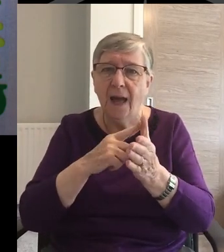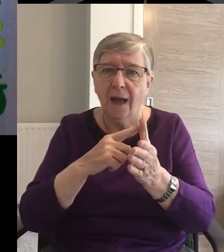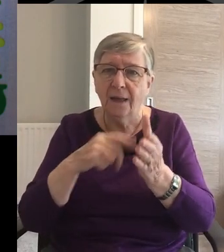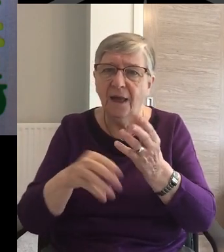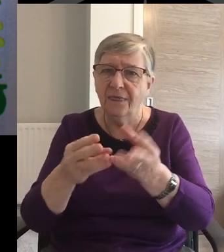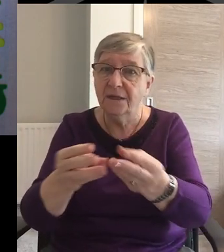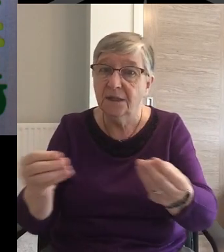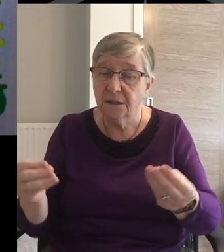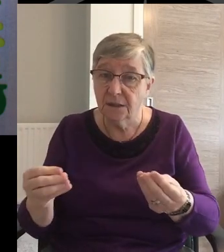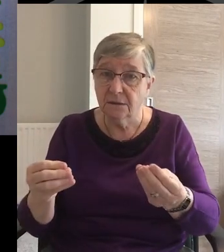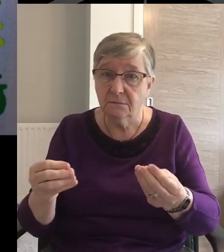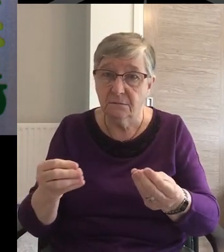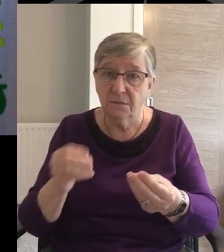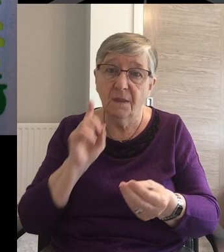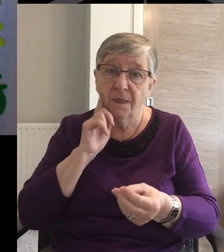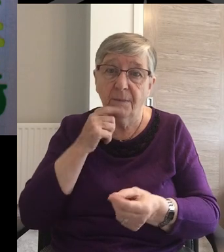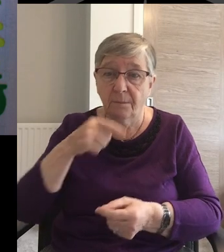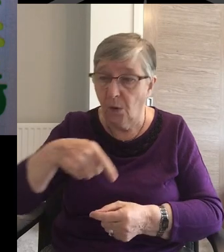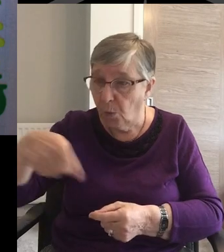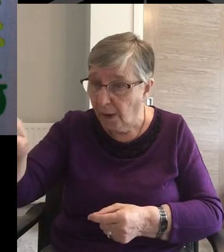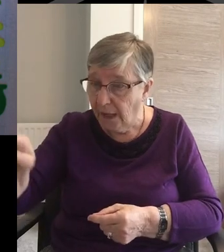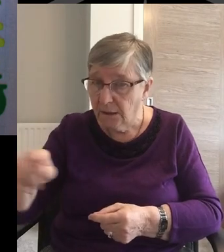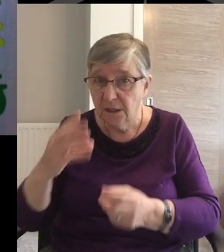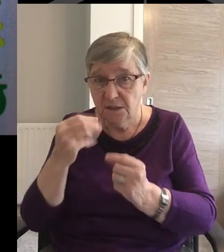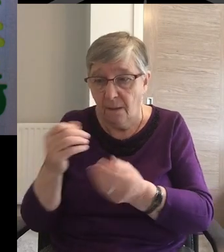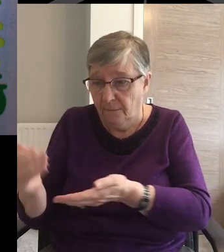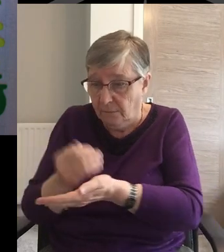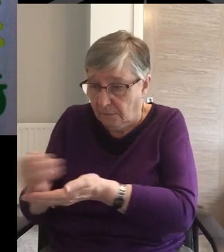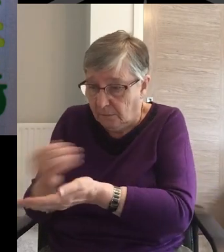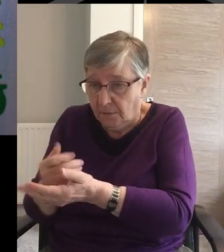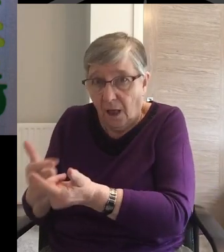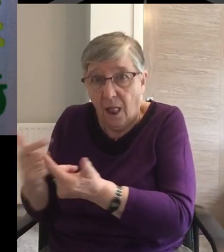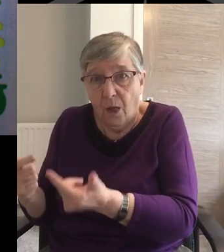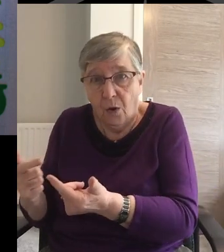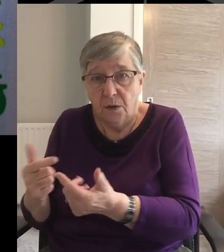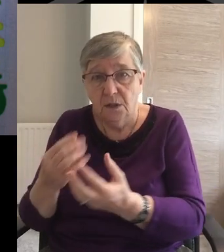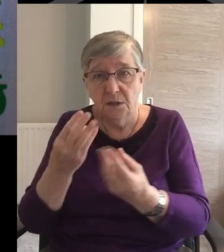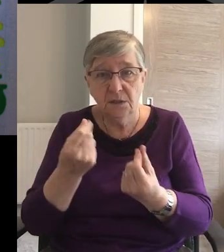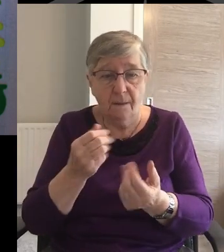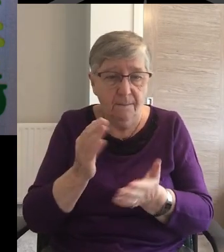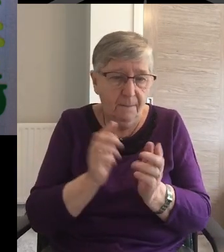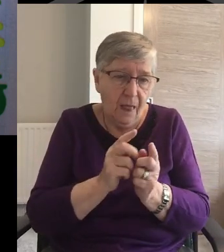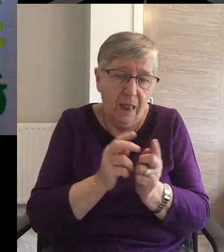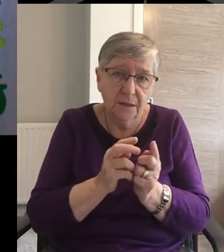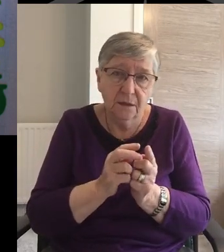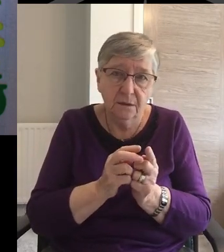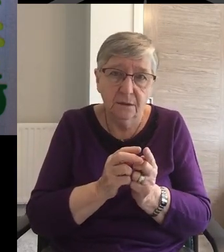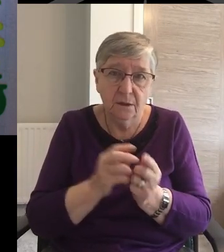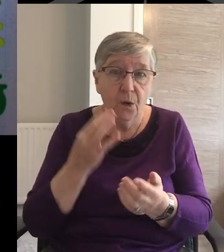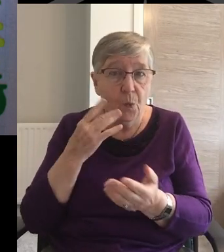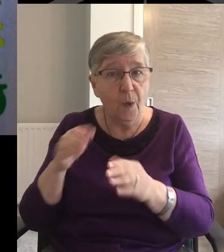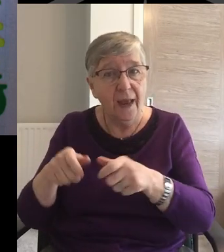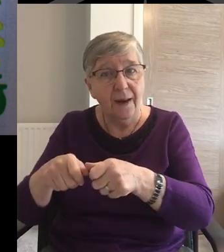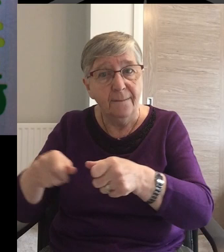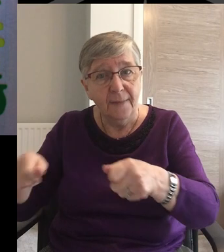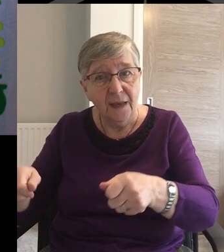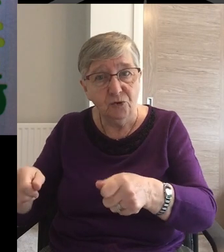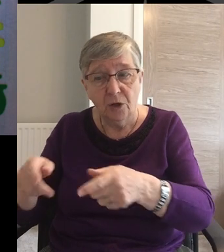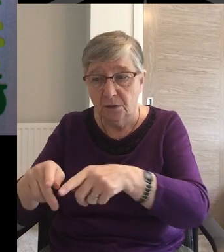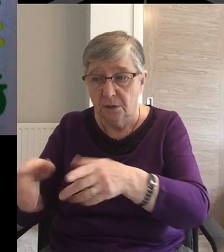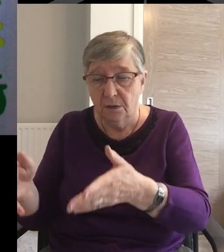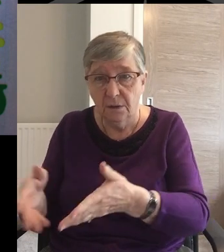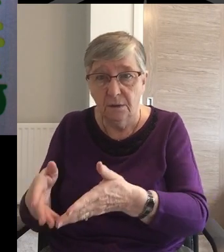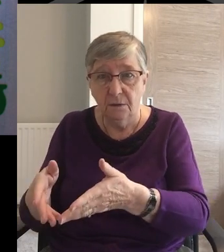did it As they were told Some gathered much Some little And when they measured it By the omer